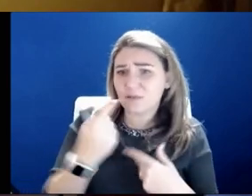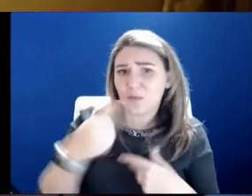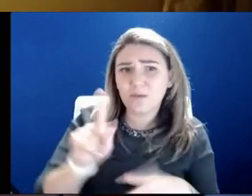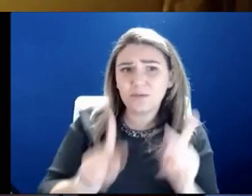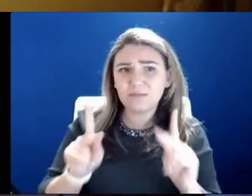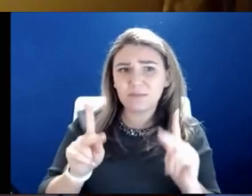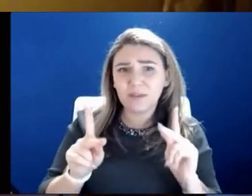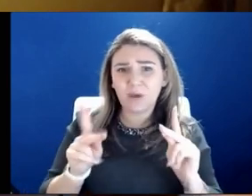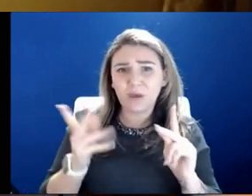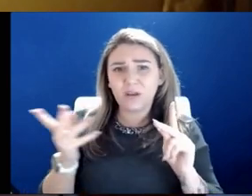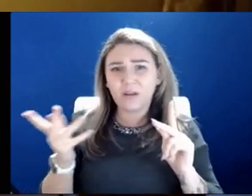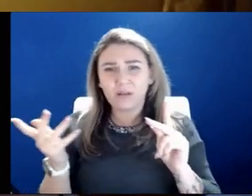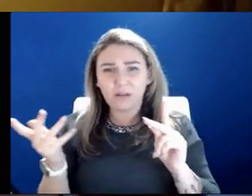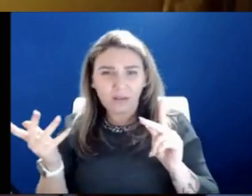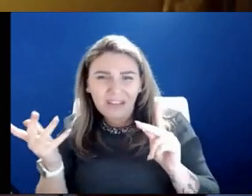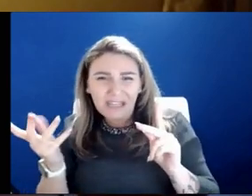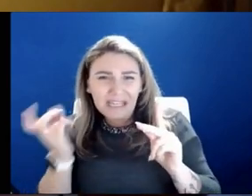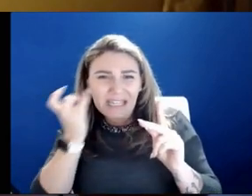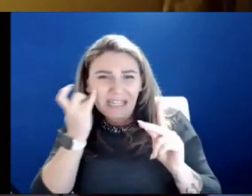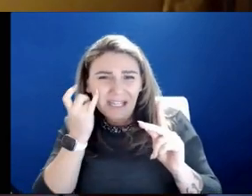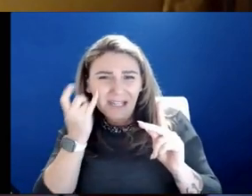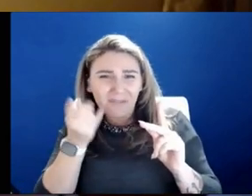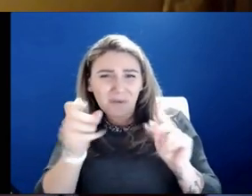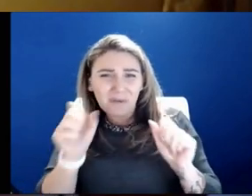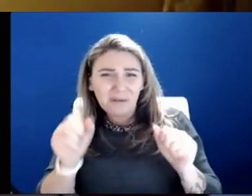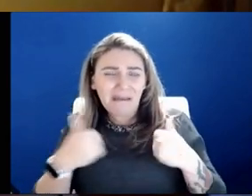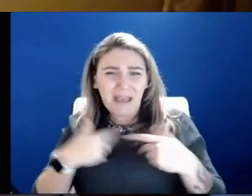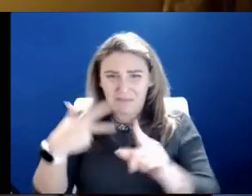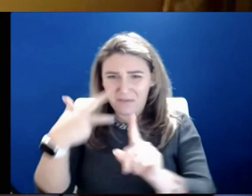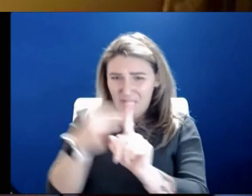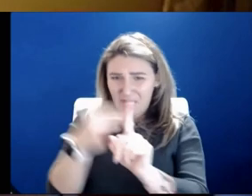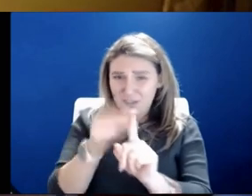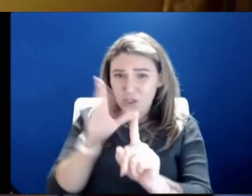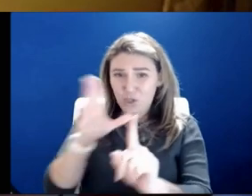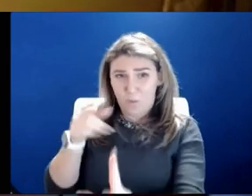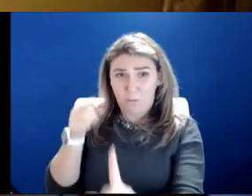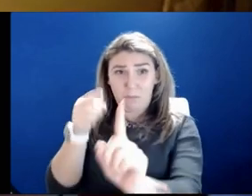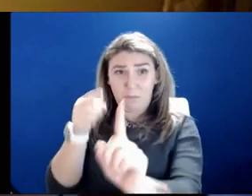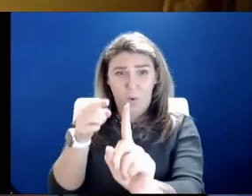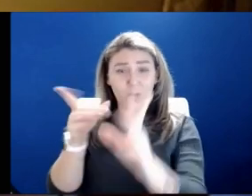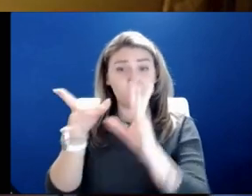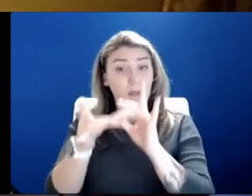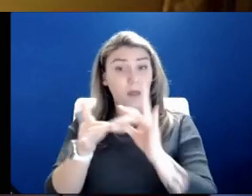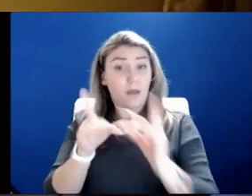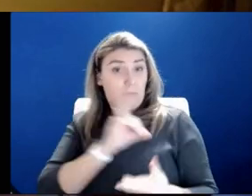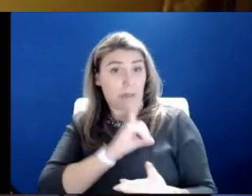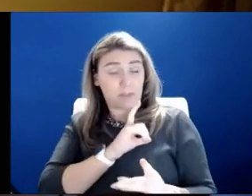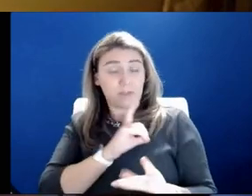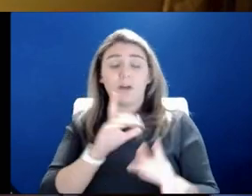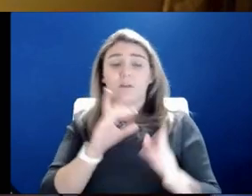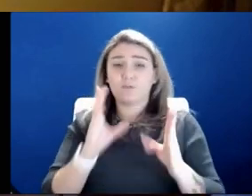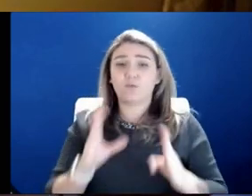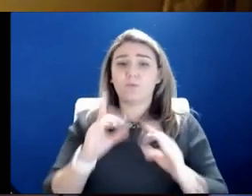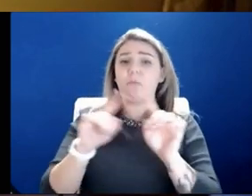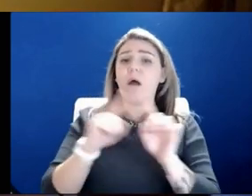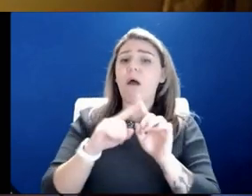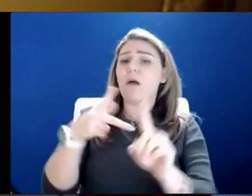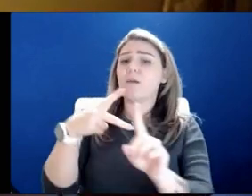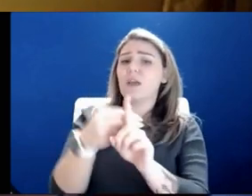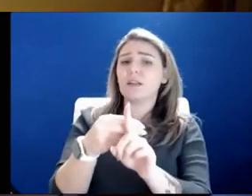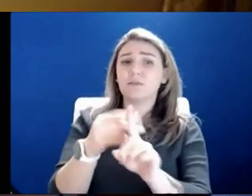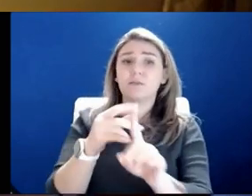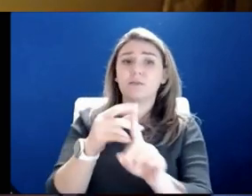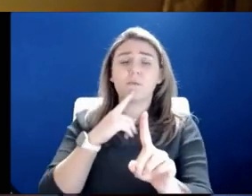you know, if you can have a vaccine, to your point about police officers, if you can have a vaccine that so dramatically